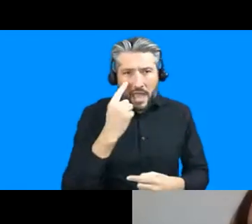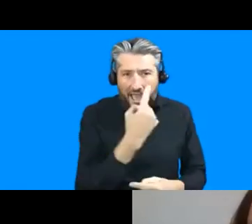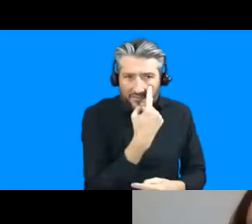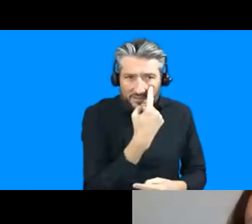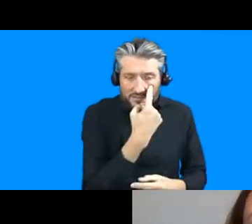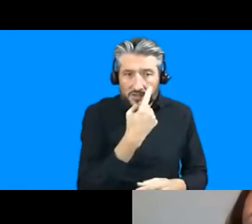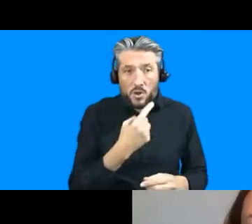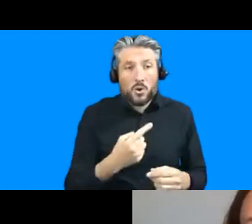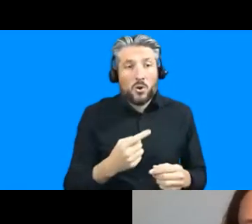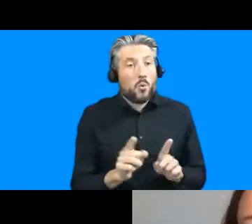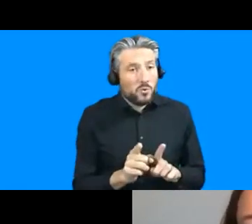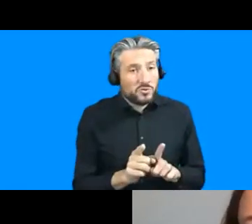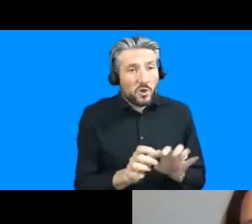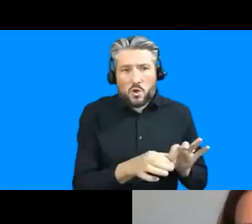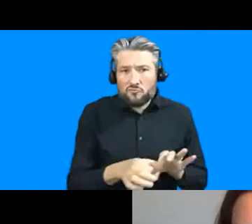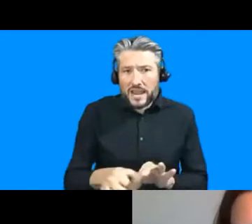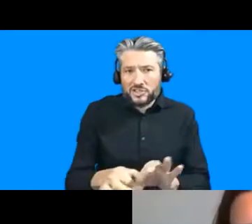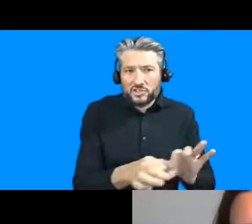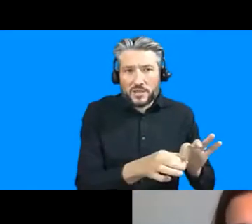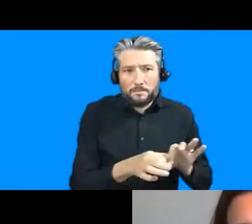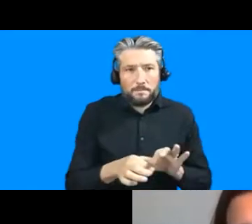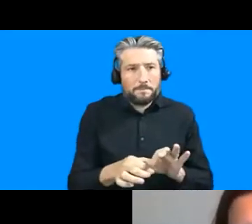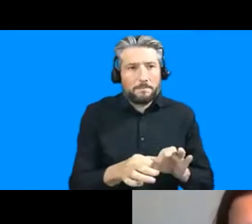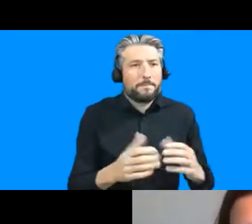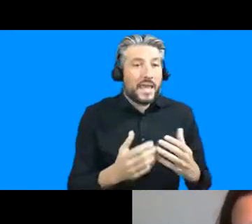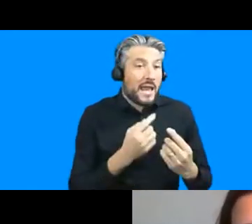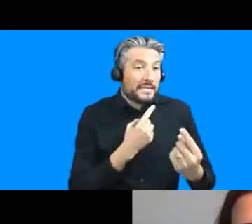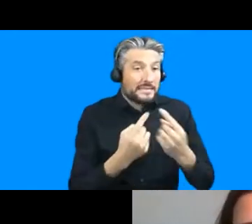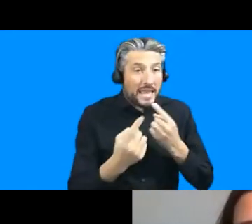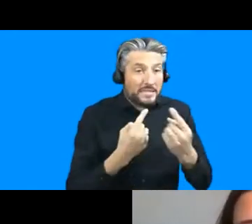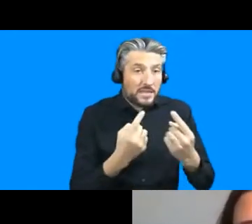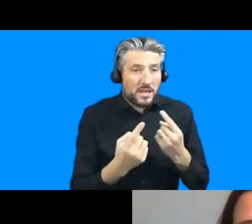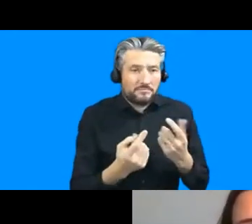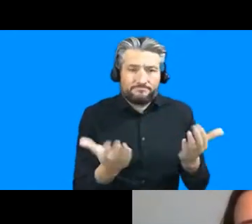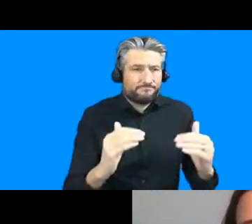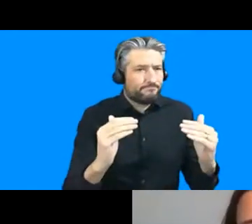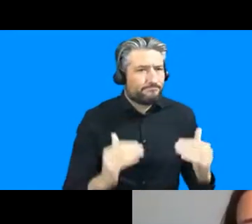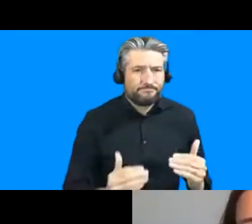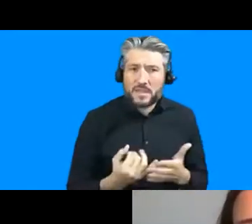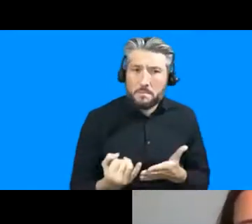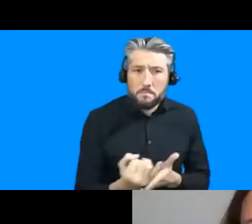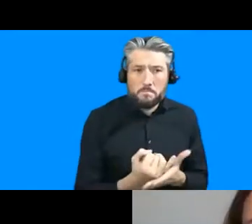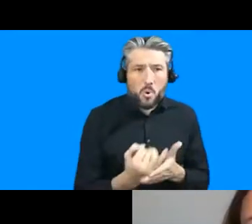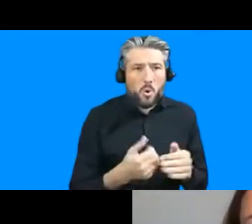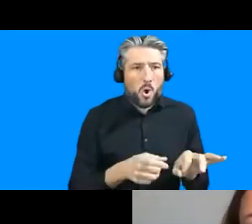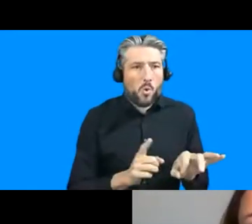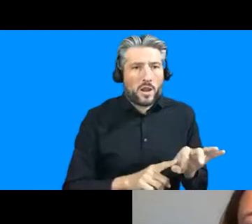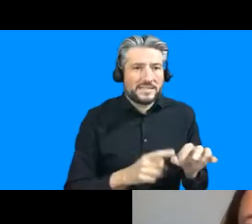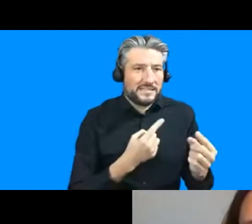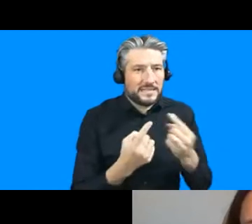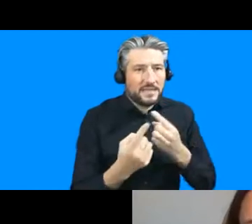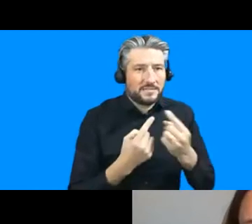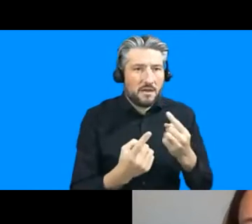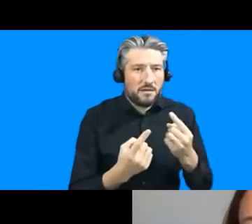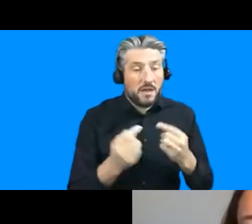so on data there's really limited good quality evidence about some of these places governments don't tend to kind of collect data or don't